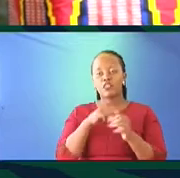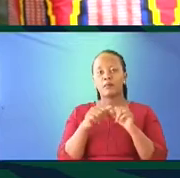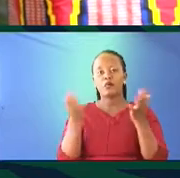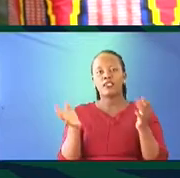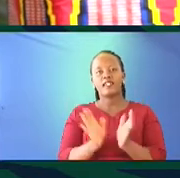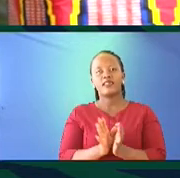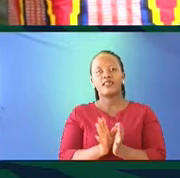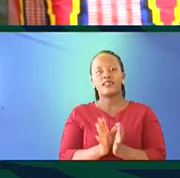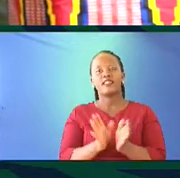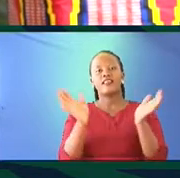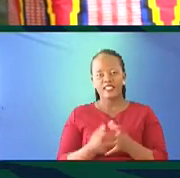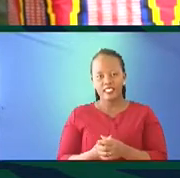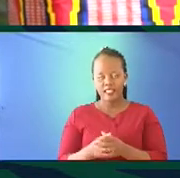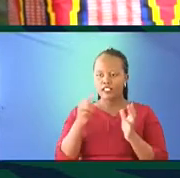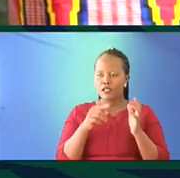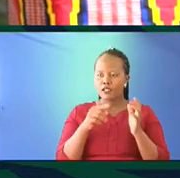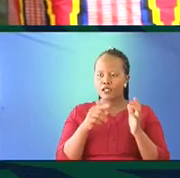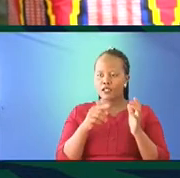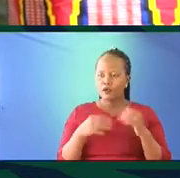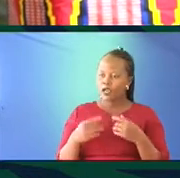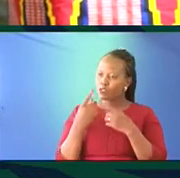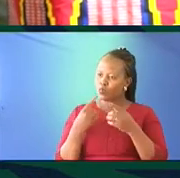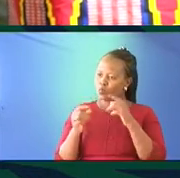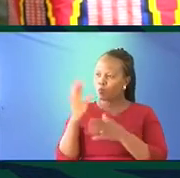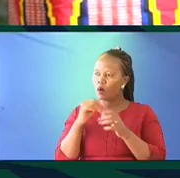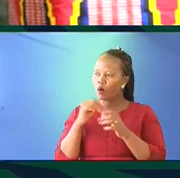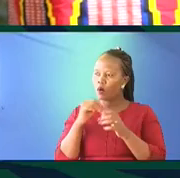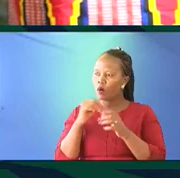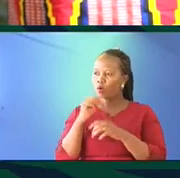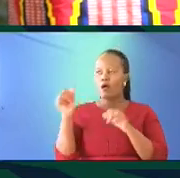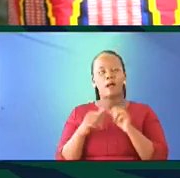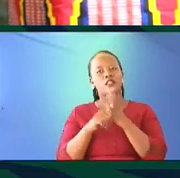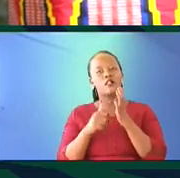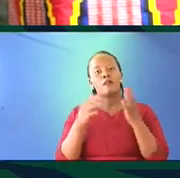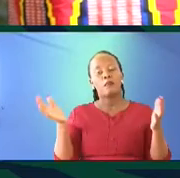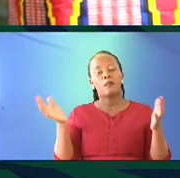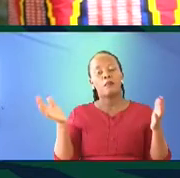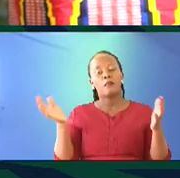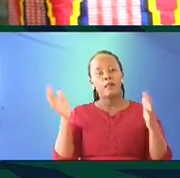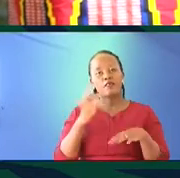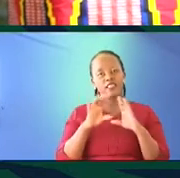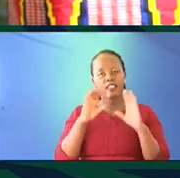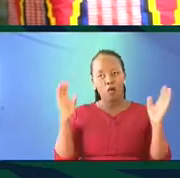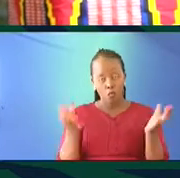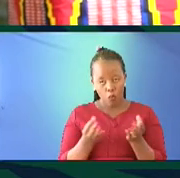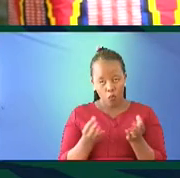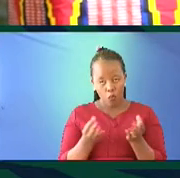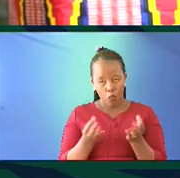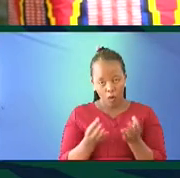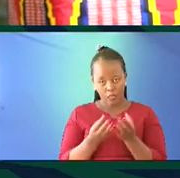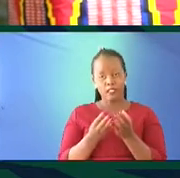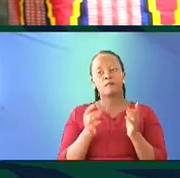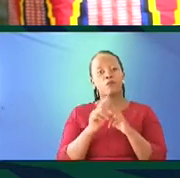diversity. Diversity. We've been told about the problems facing the world due to monocultivation,